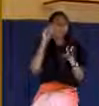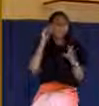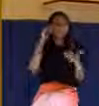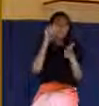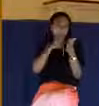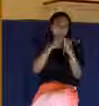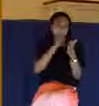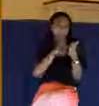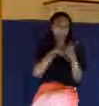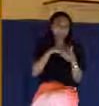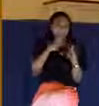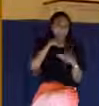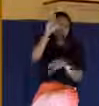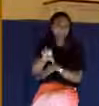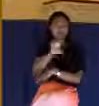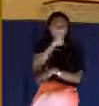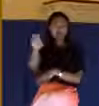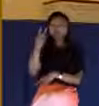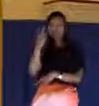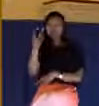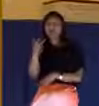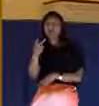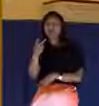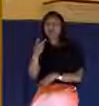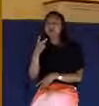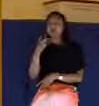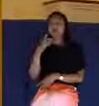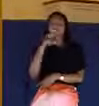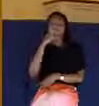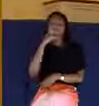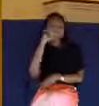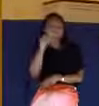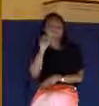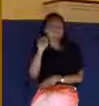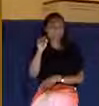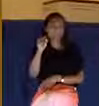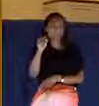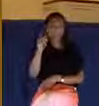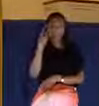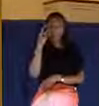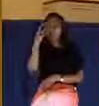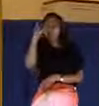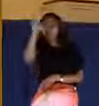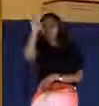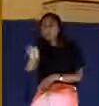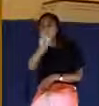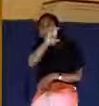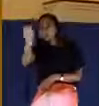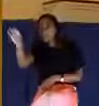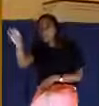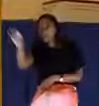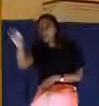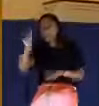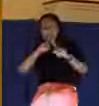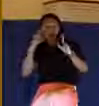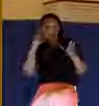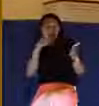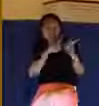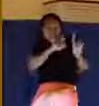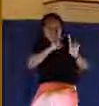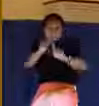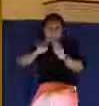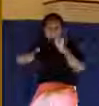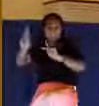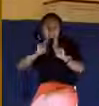the cross and the dying Savior. But then you also notice the crowd that is gathered around. does a beautiful job painting the different people in the crowd.